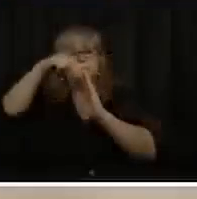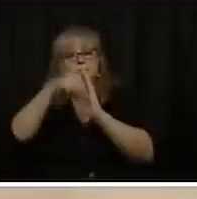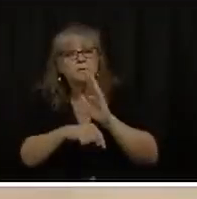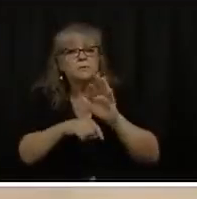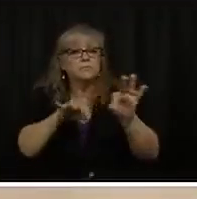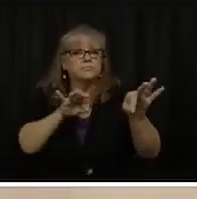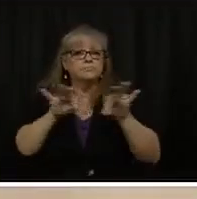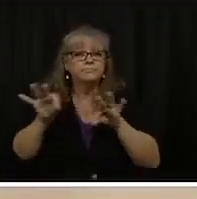Thank you very much. much.